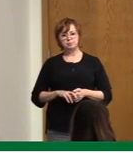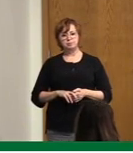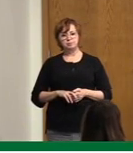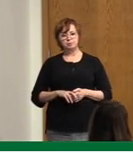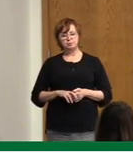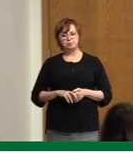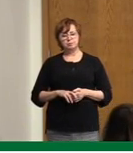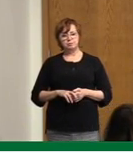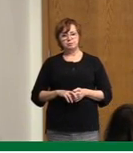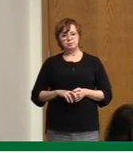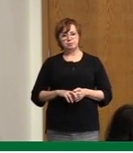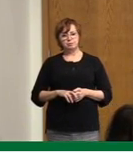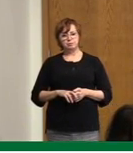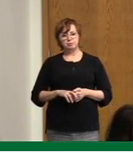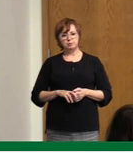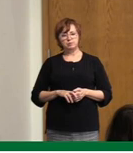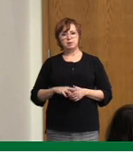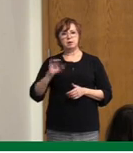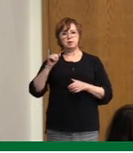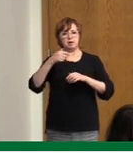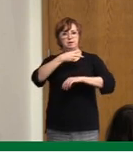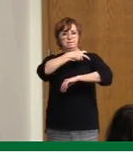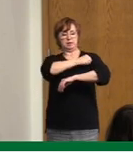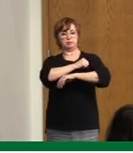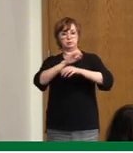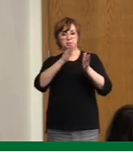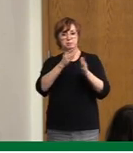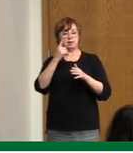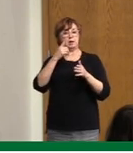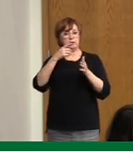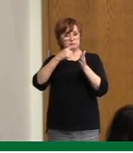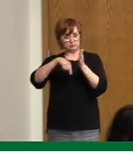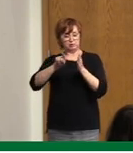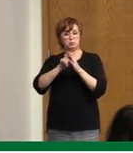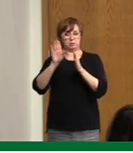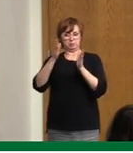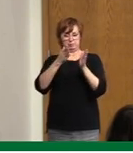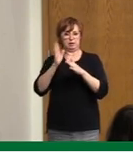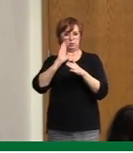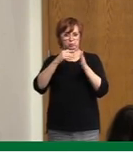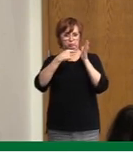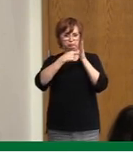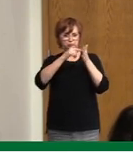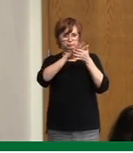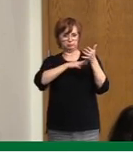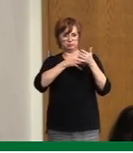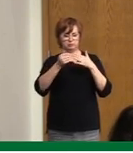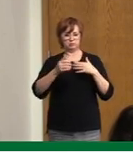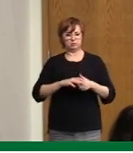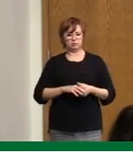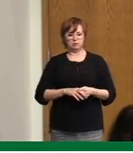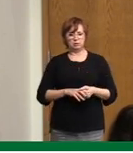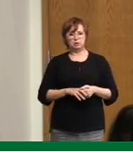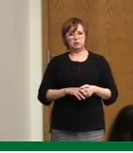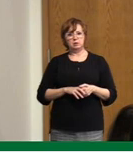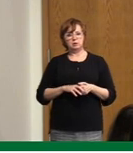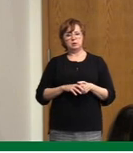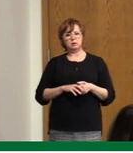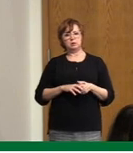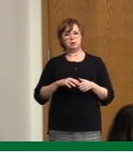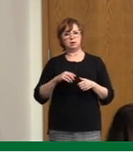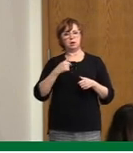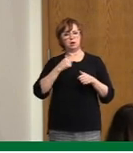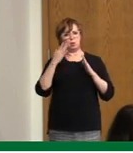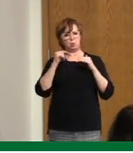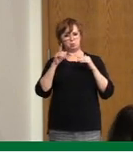that we can expect to see next week, is there going to be a component of a misinformation education campaign?